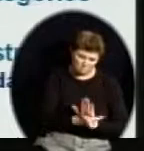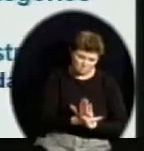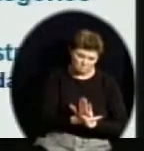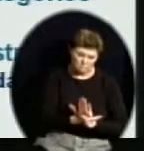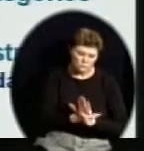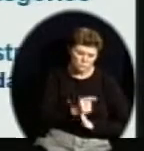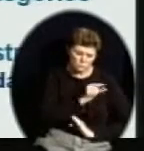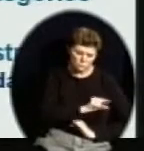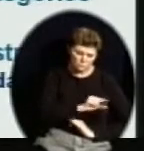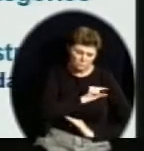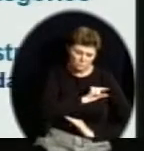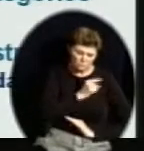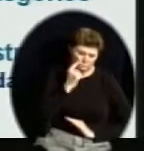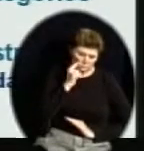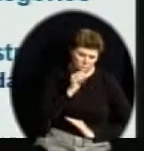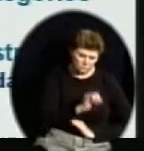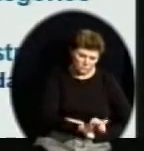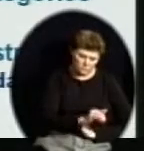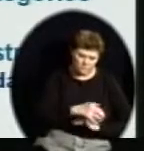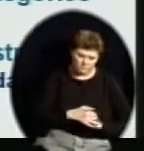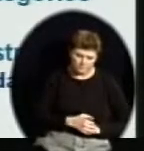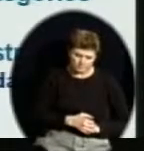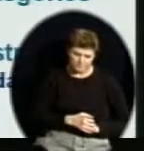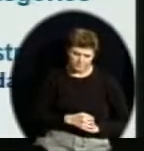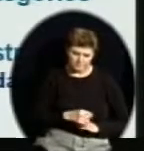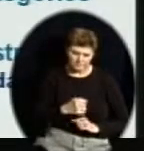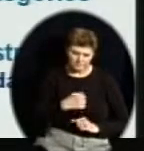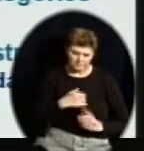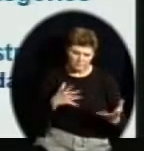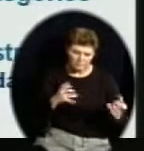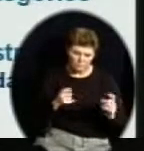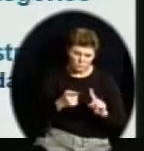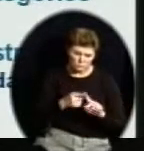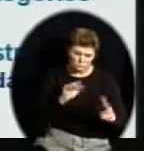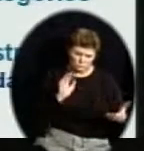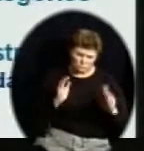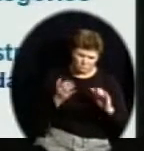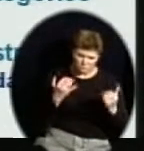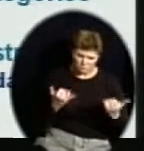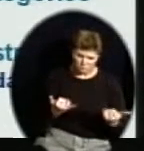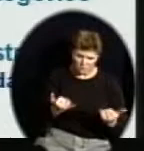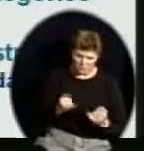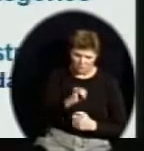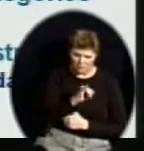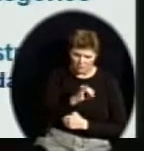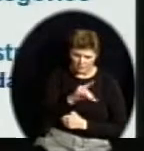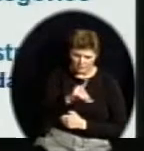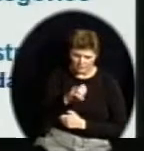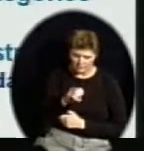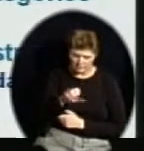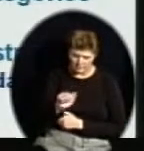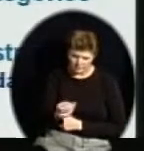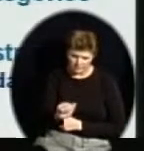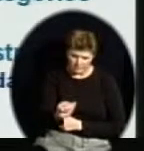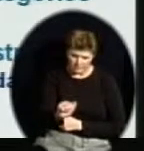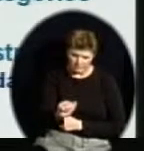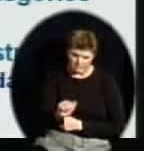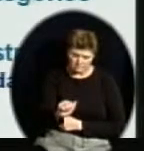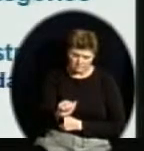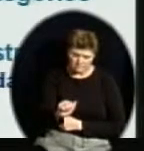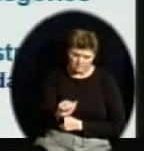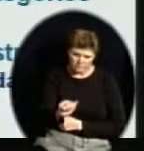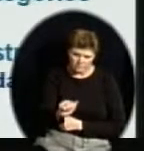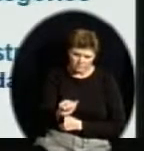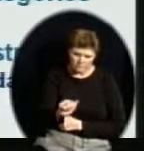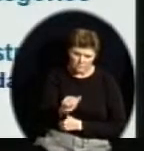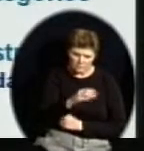I offer a comparison of IDEA and Section 504 as a strategy for advancing the understanding of disability